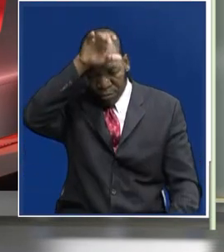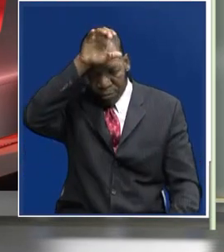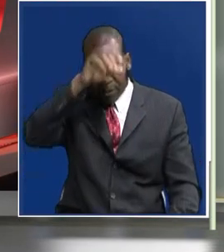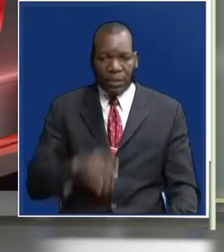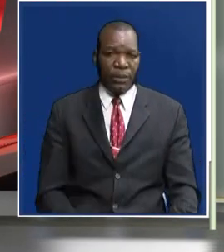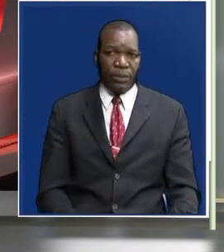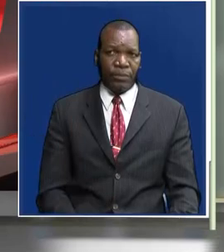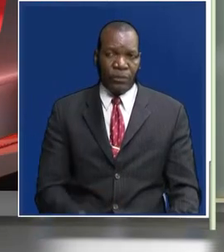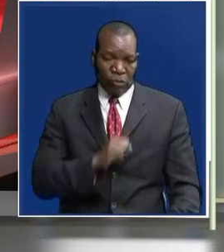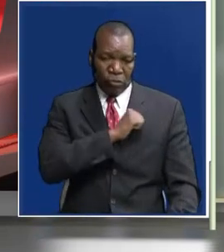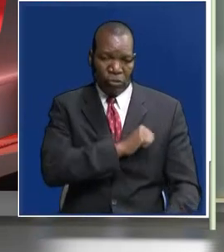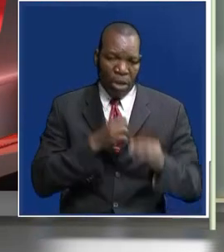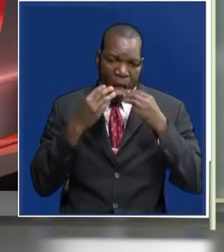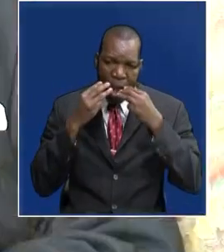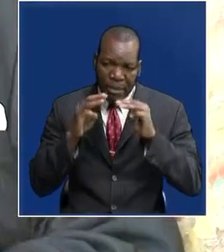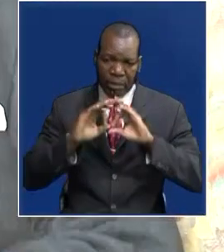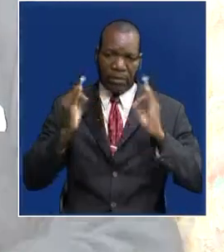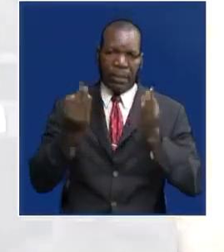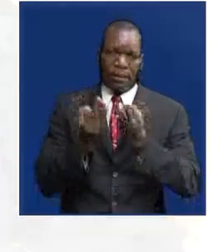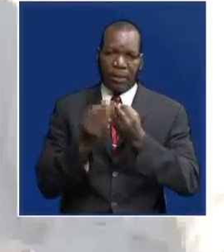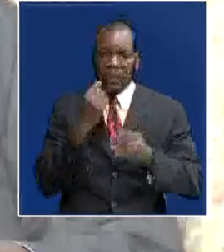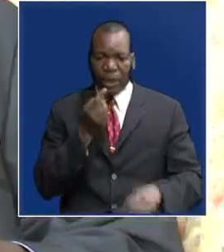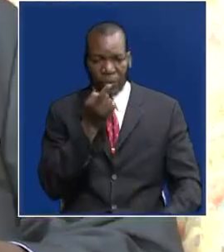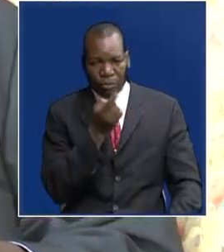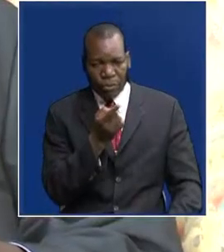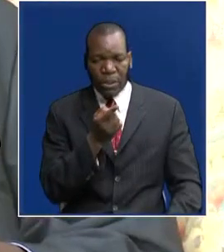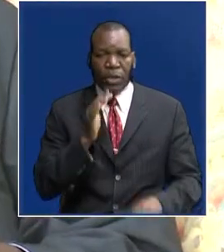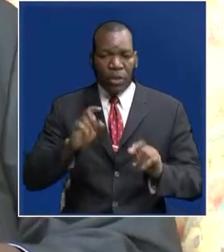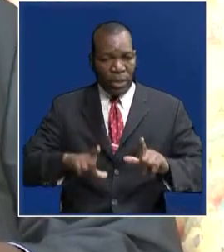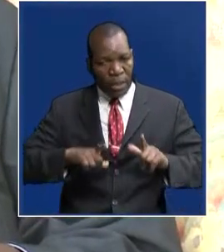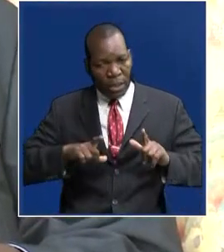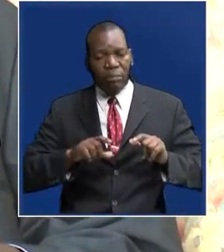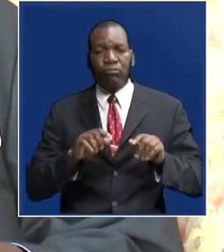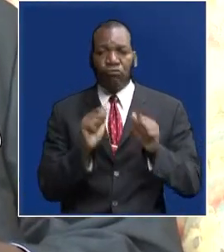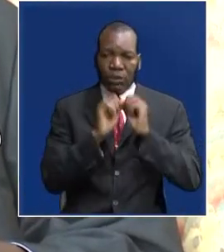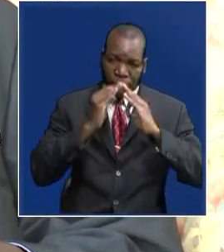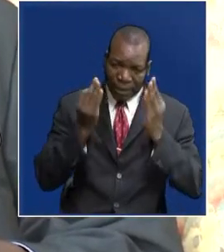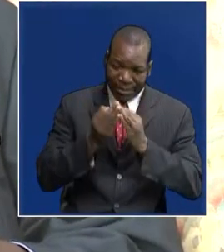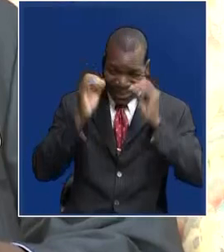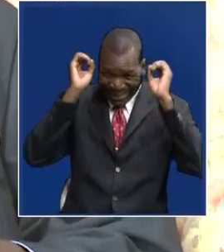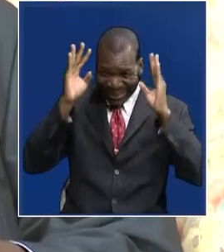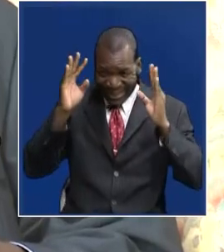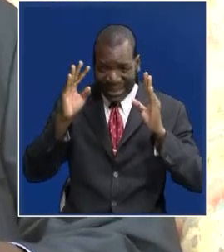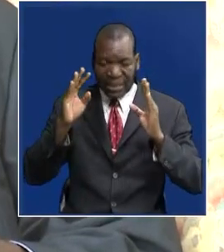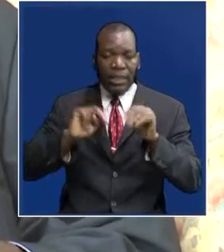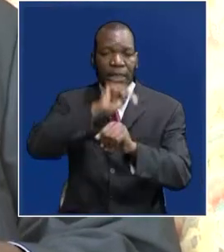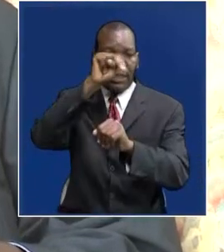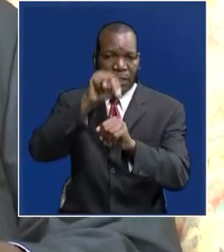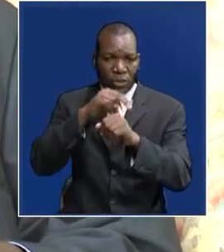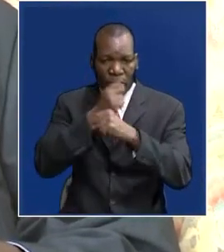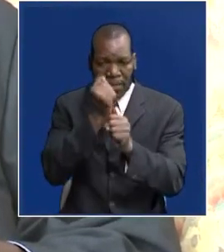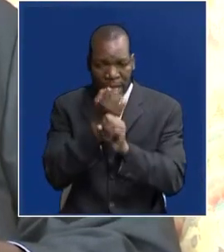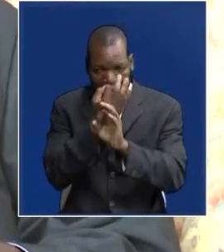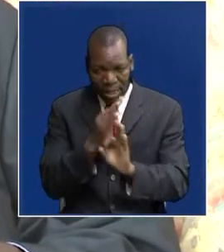condolences to the Wina family, President Hichlema has said Mr. Wina risked his life and that of his family to liberate the nation.